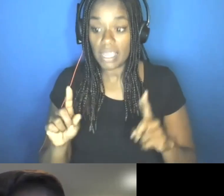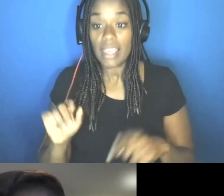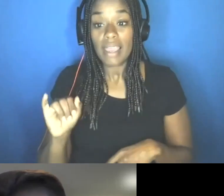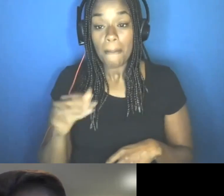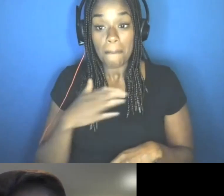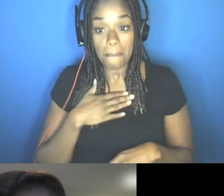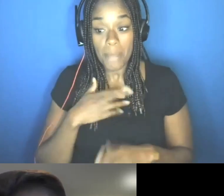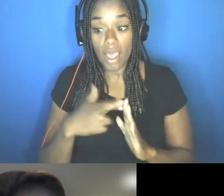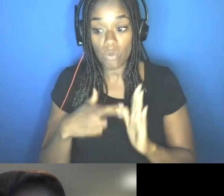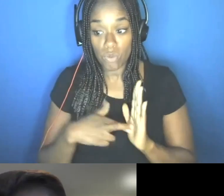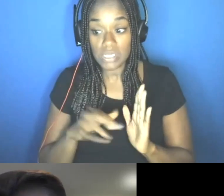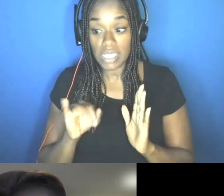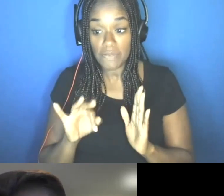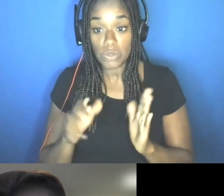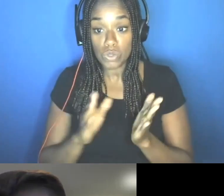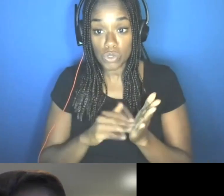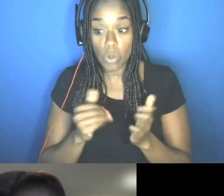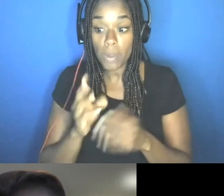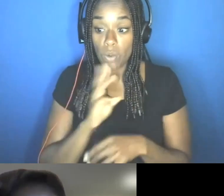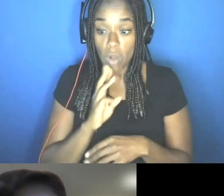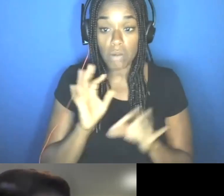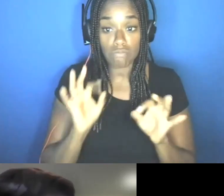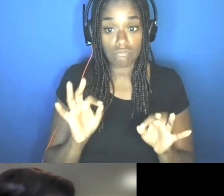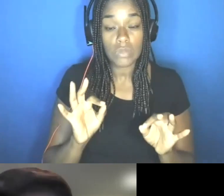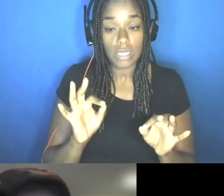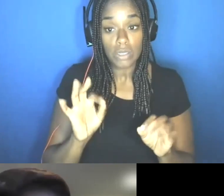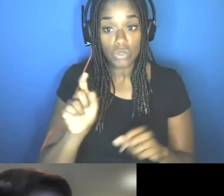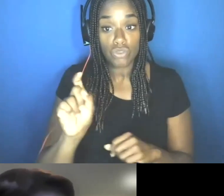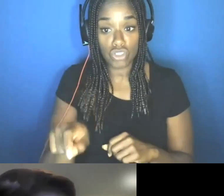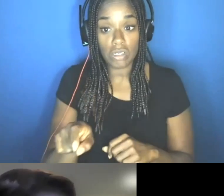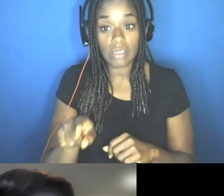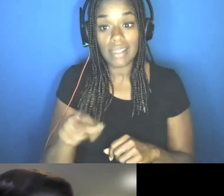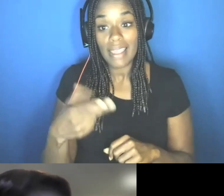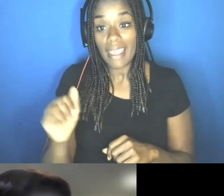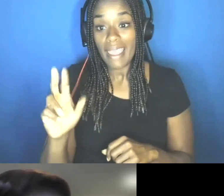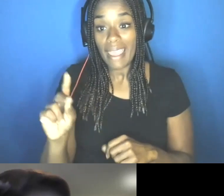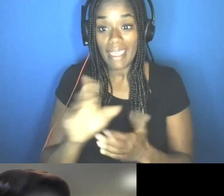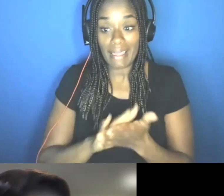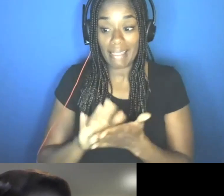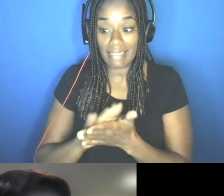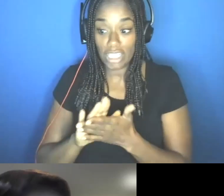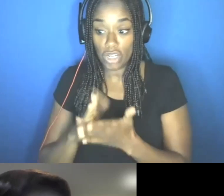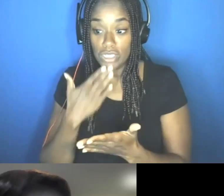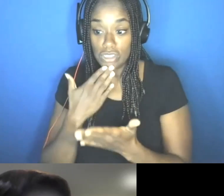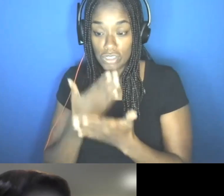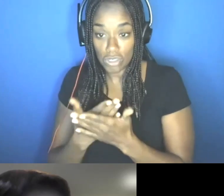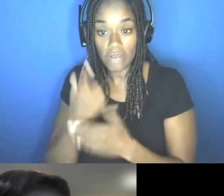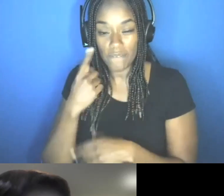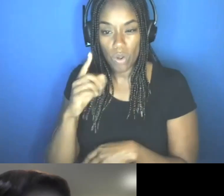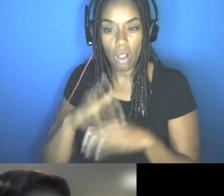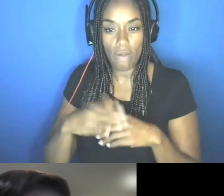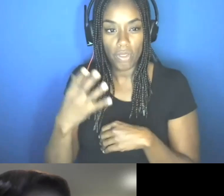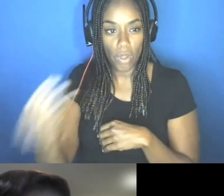you should. Sanitizers are good for on the go. And that's exactly right. specifically is about viruses though. It's my understanding